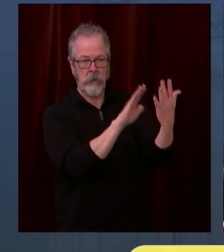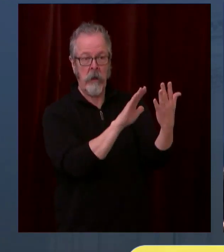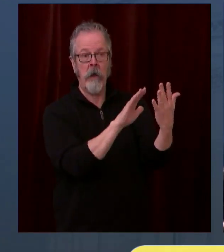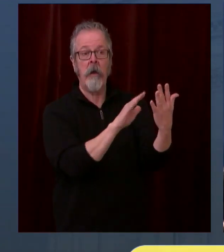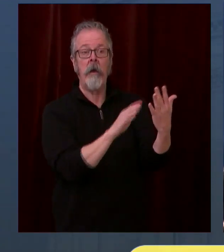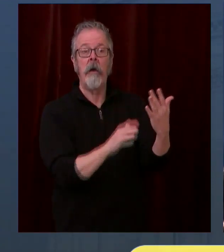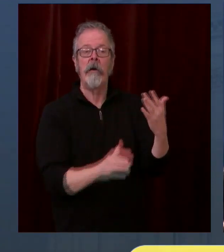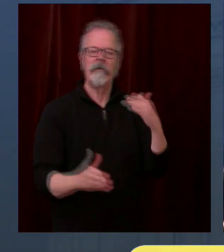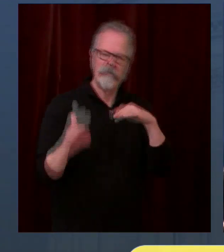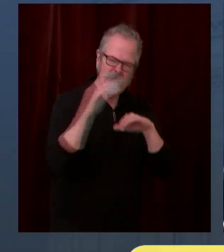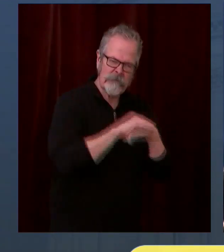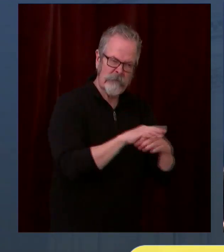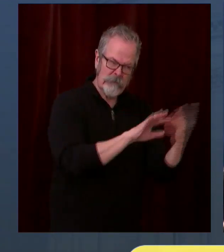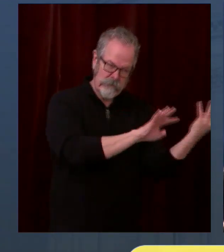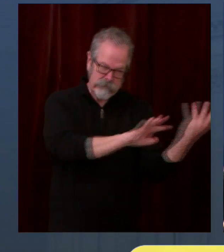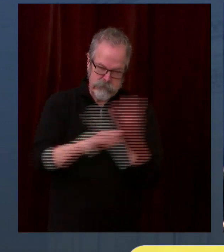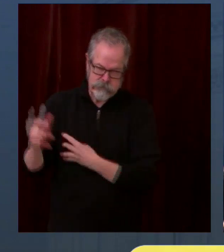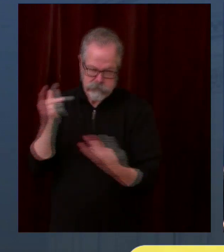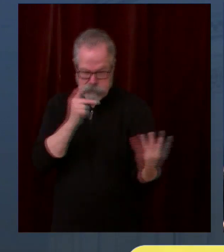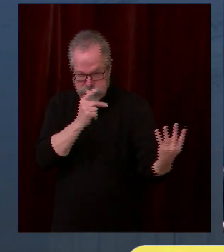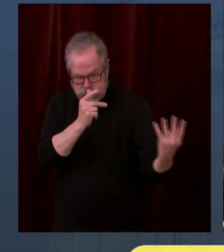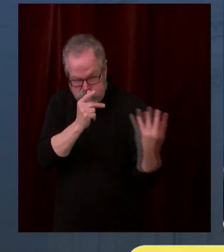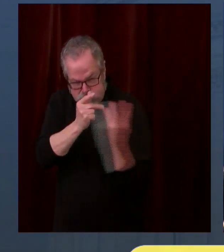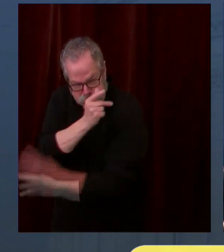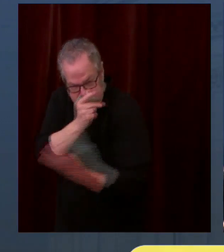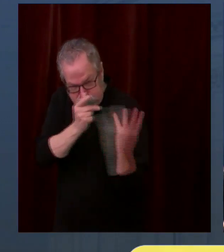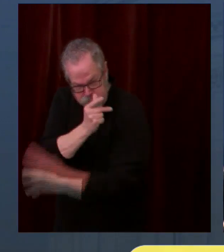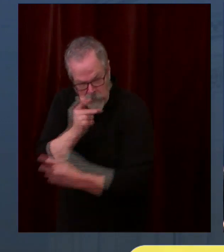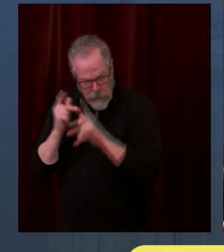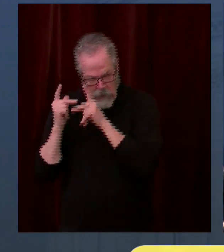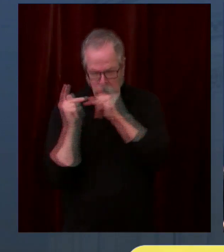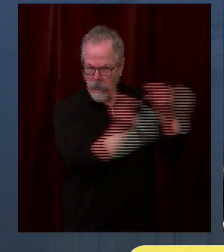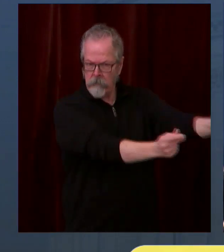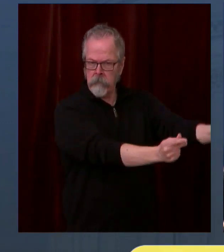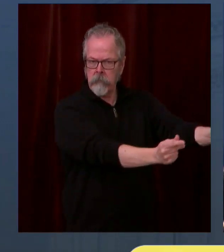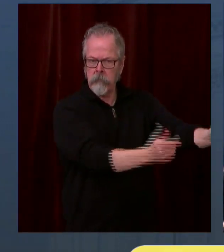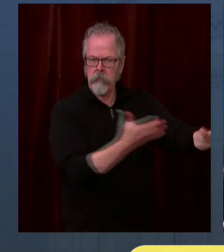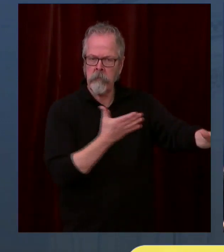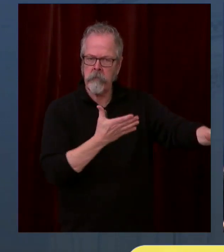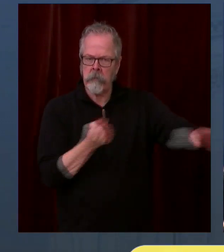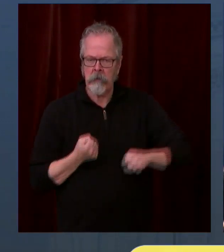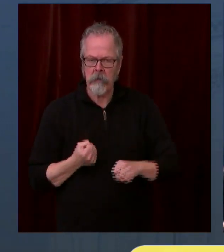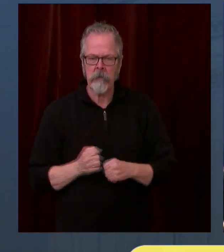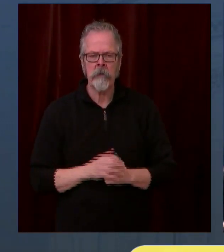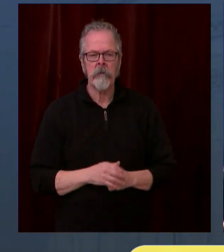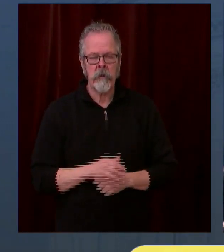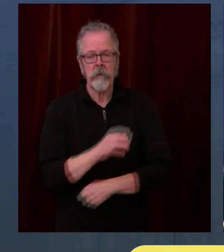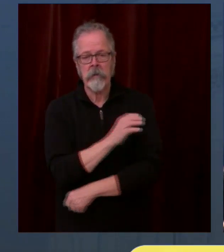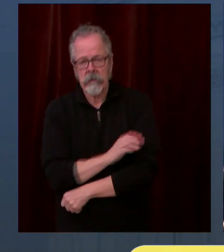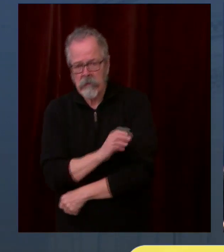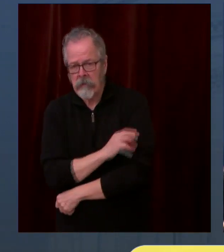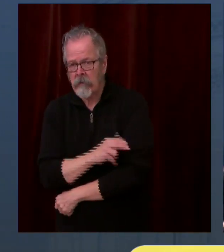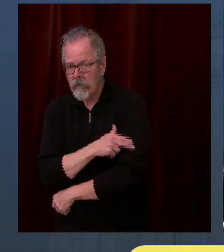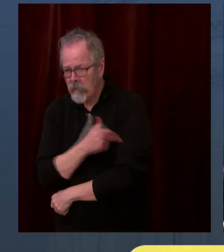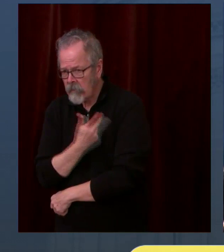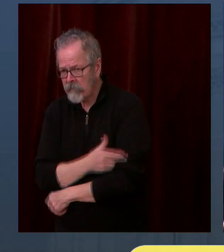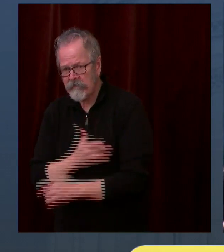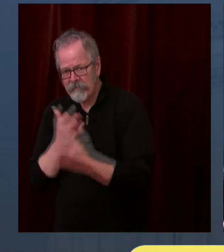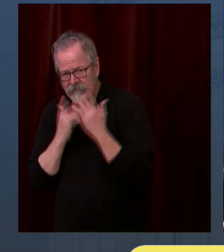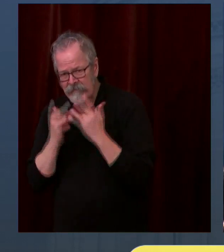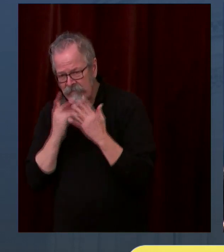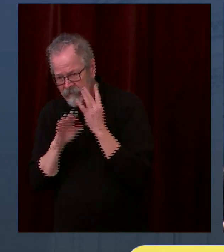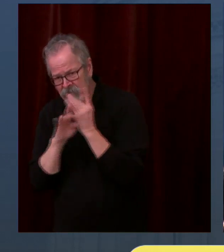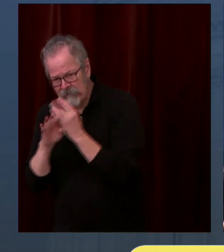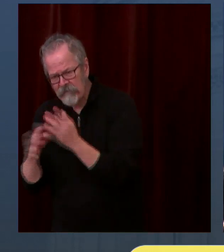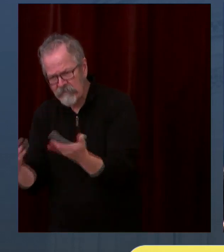want to serve, we need mass vaccination sites. So we're standing those up quite quickly. We hope to have at least some of those